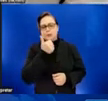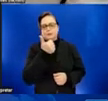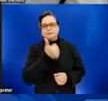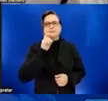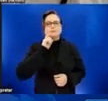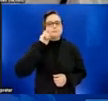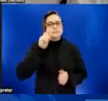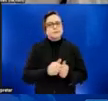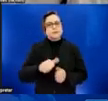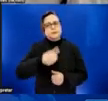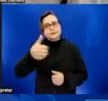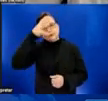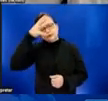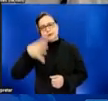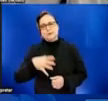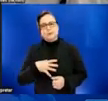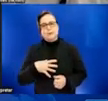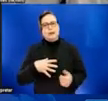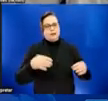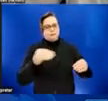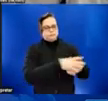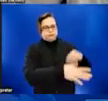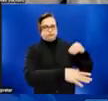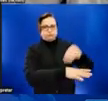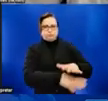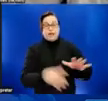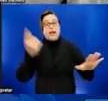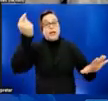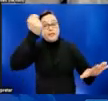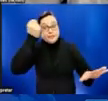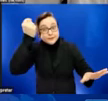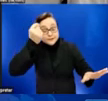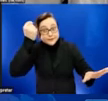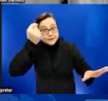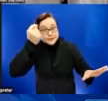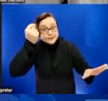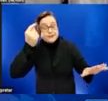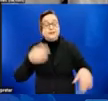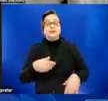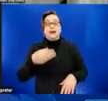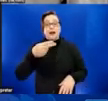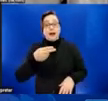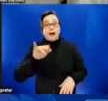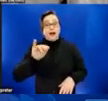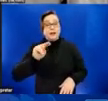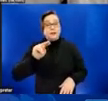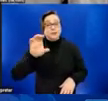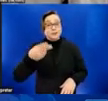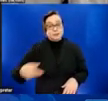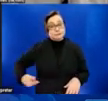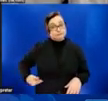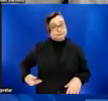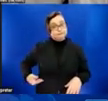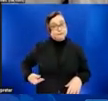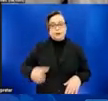right, happened. Again, this is a theory and a hunch. So please do not quote me on this. But, you know, my thought